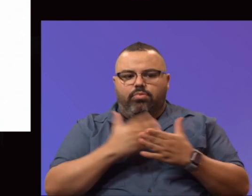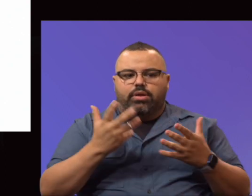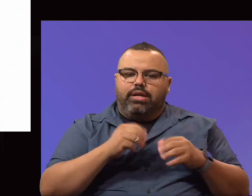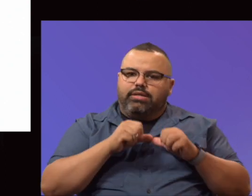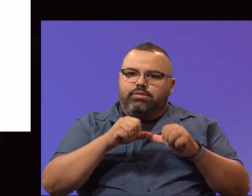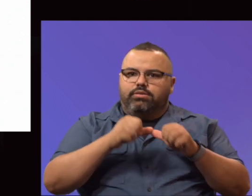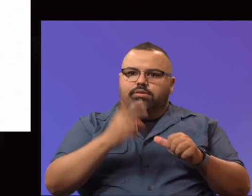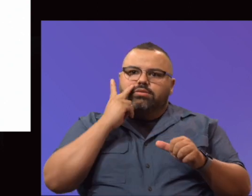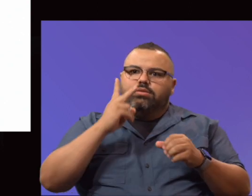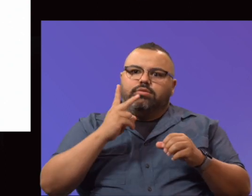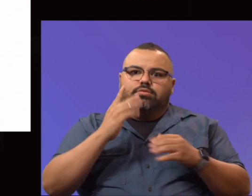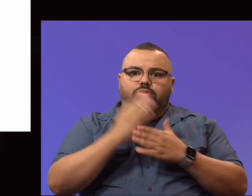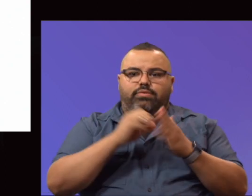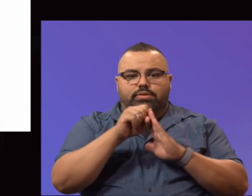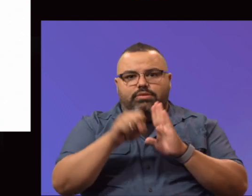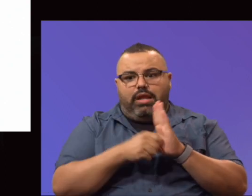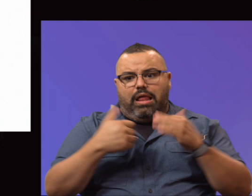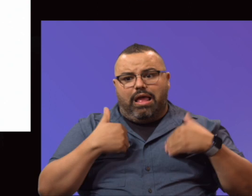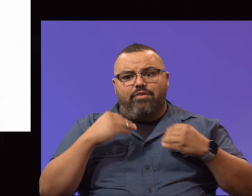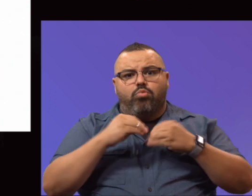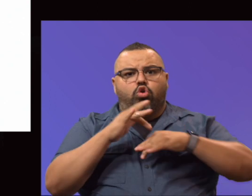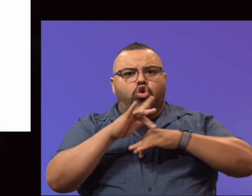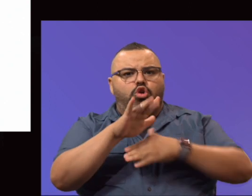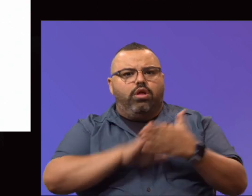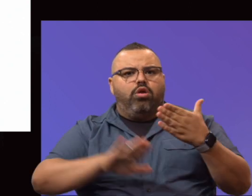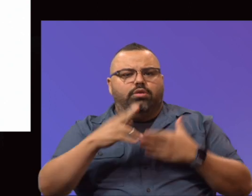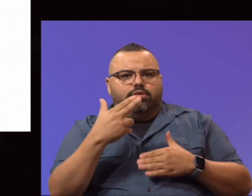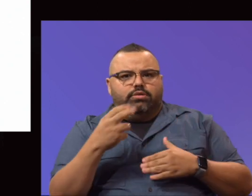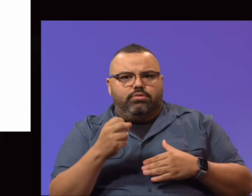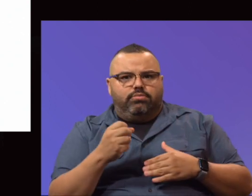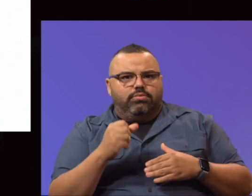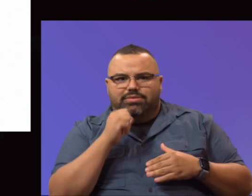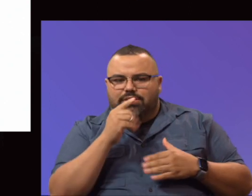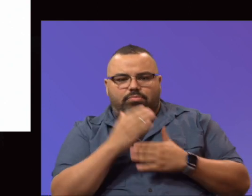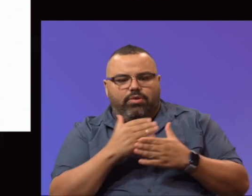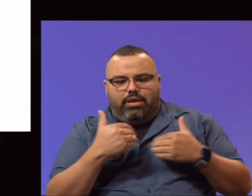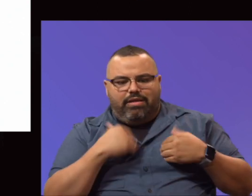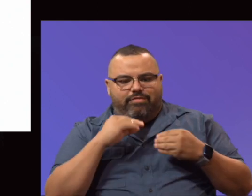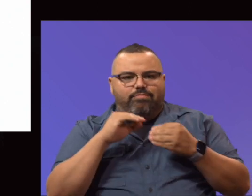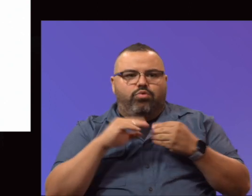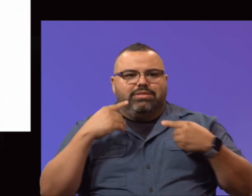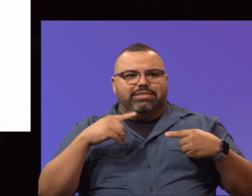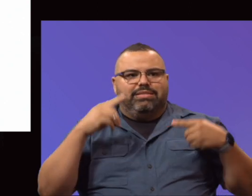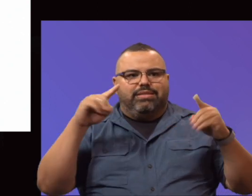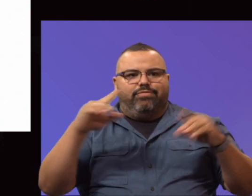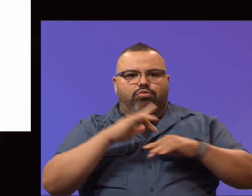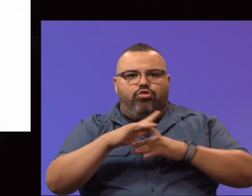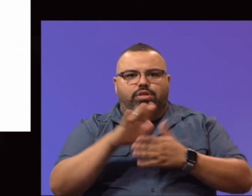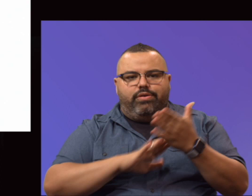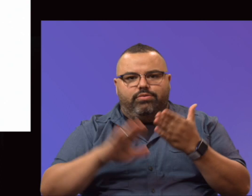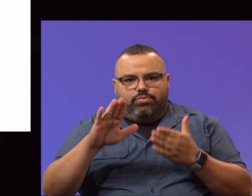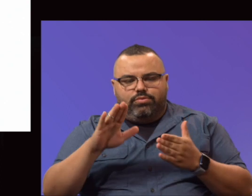continue to see that there's parts of the state that have more early college high schools. There's not a part of the state that have more successful early college high